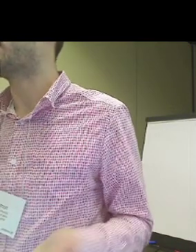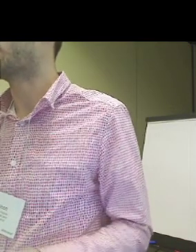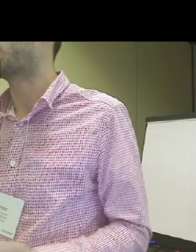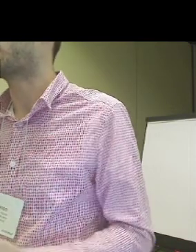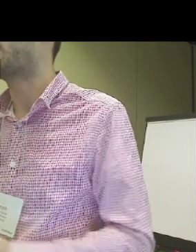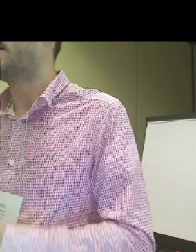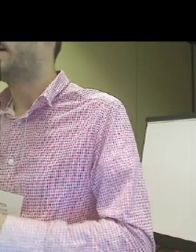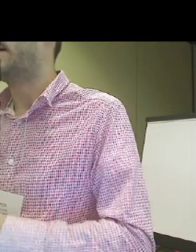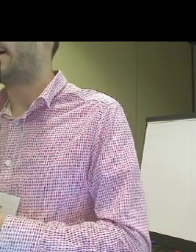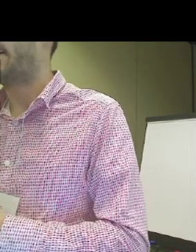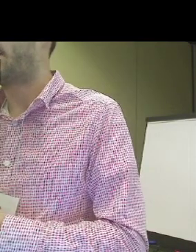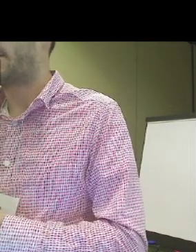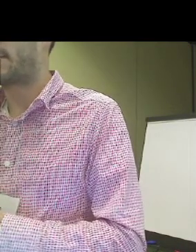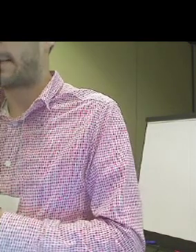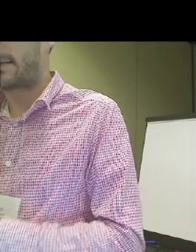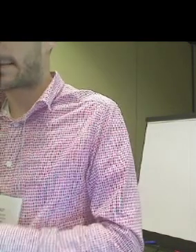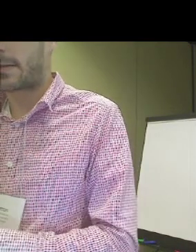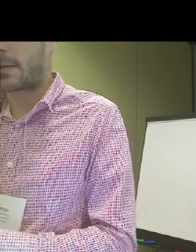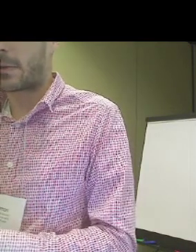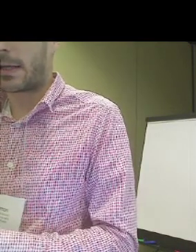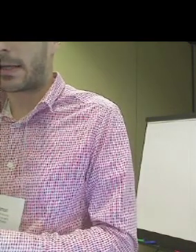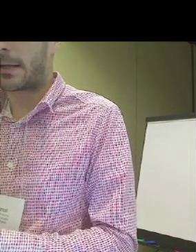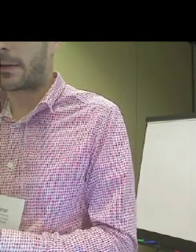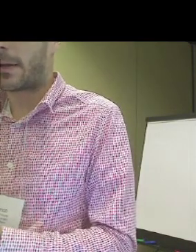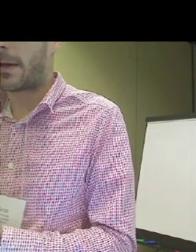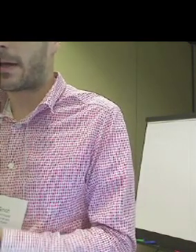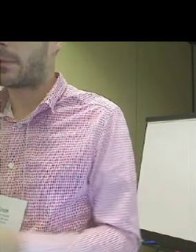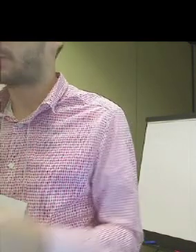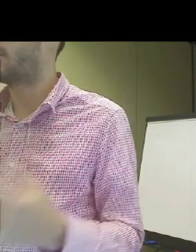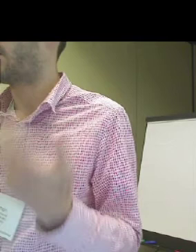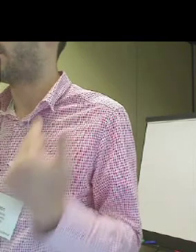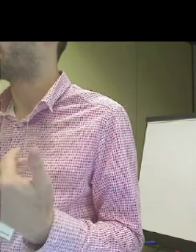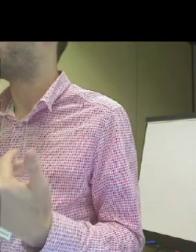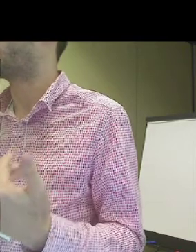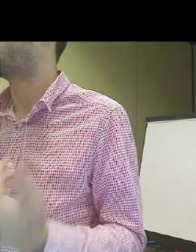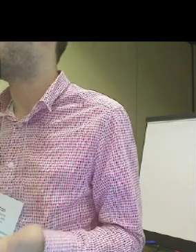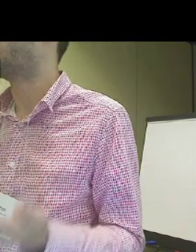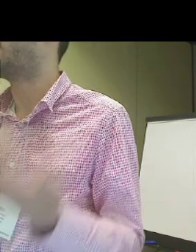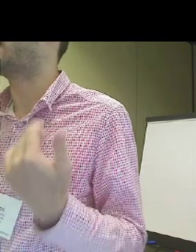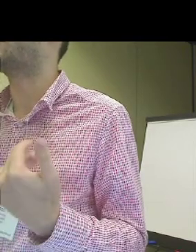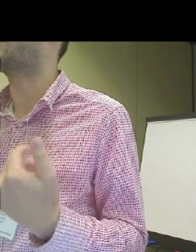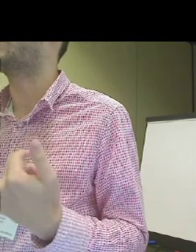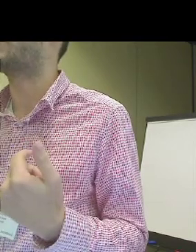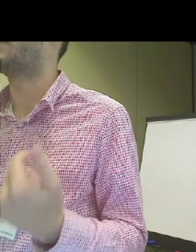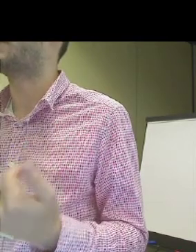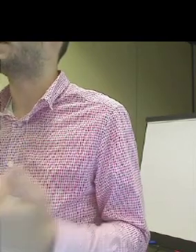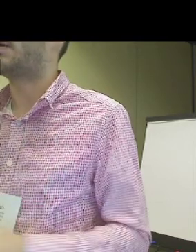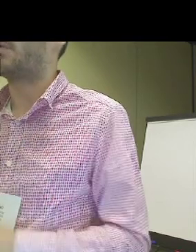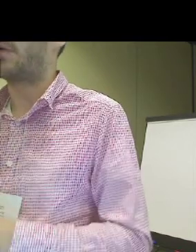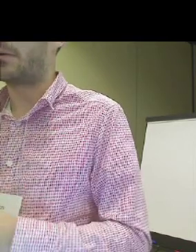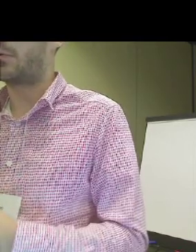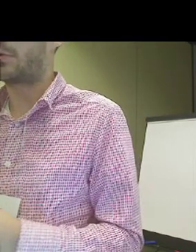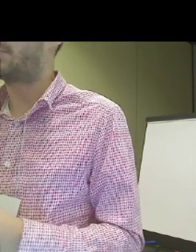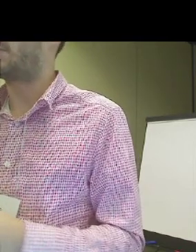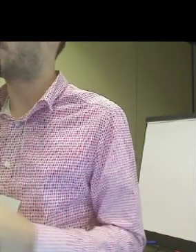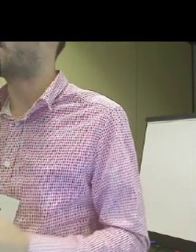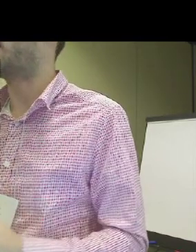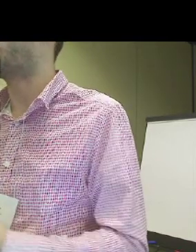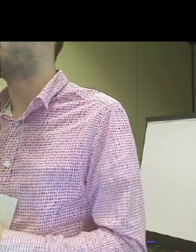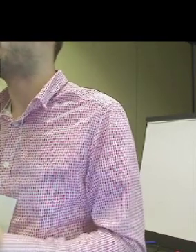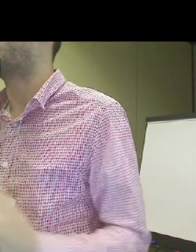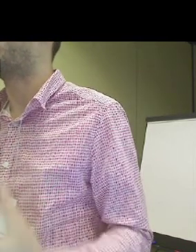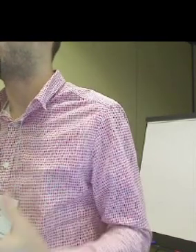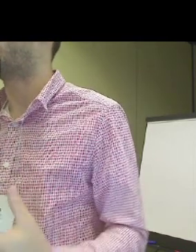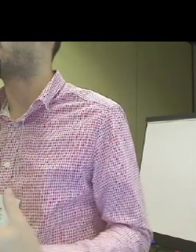communication, of course, but it's also like how you learn things, how you get the information, why would you be